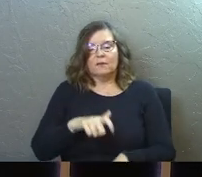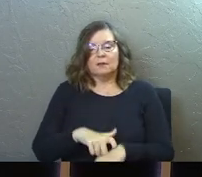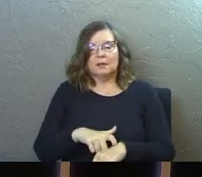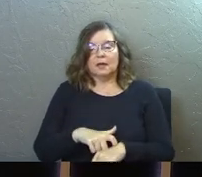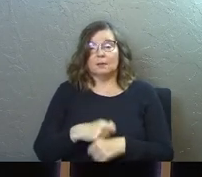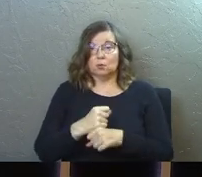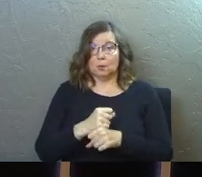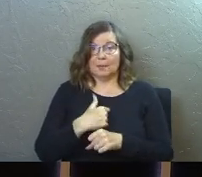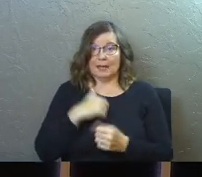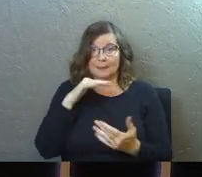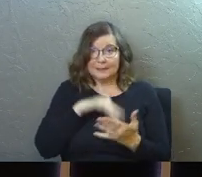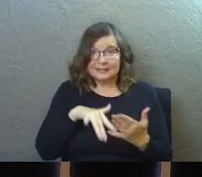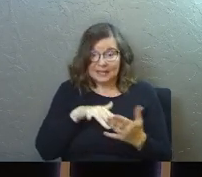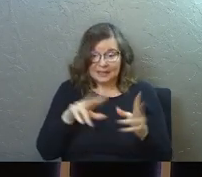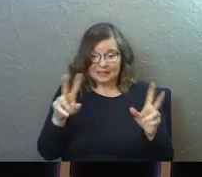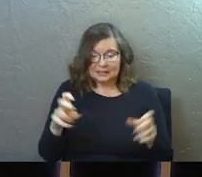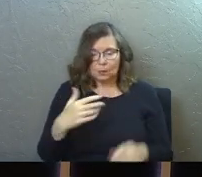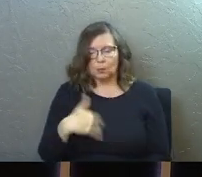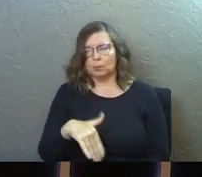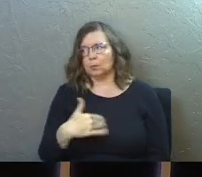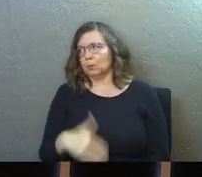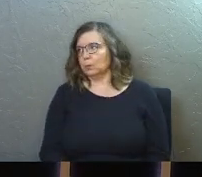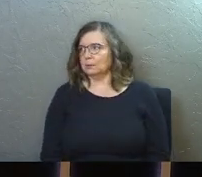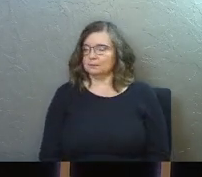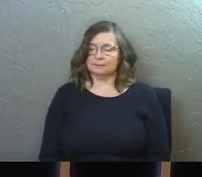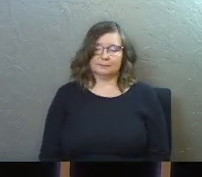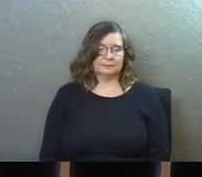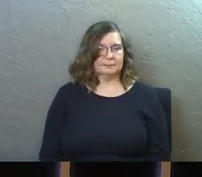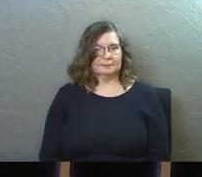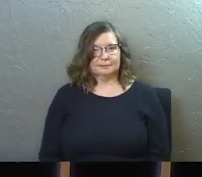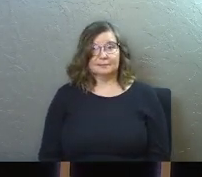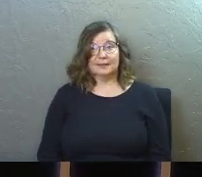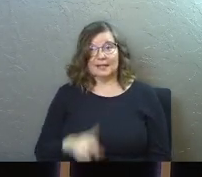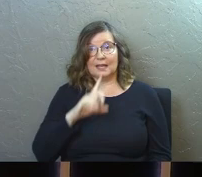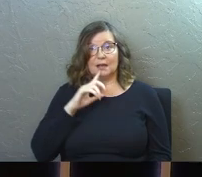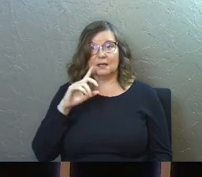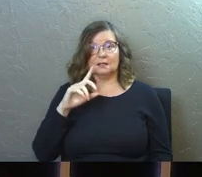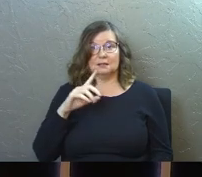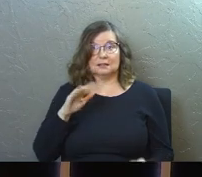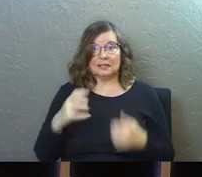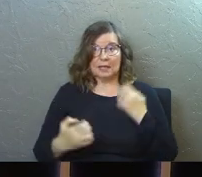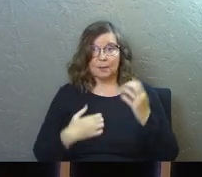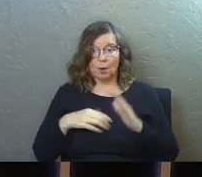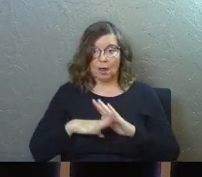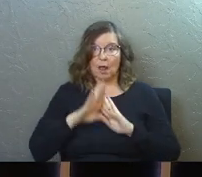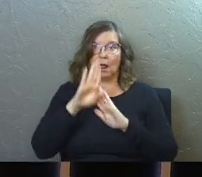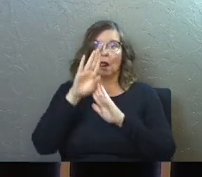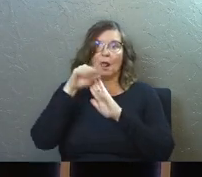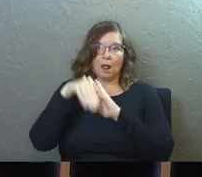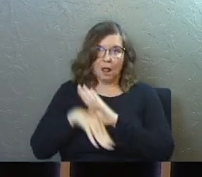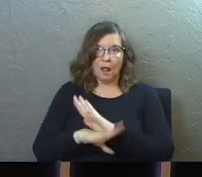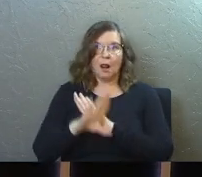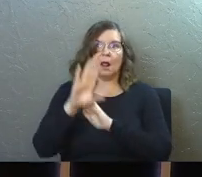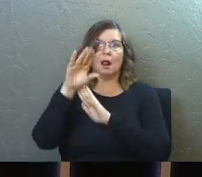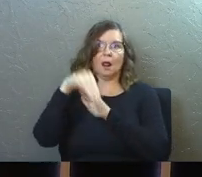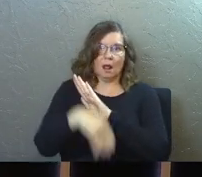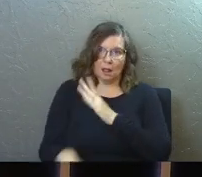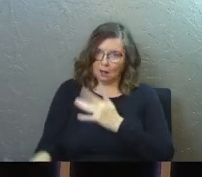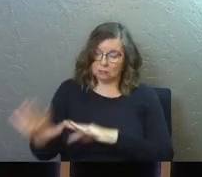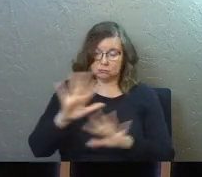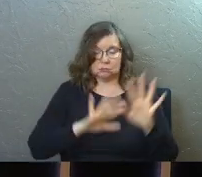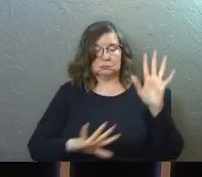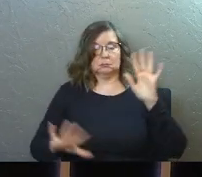you guys make me study this topic, my goodness, it's a roller coaster of emotion because it's like